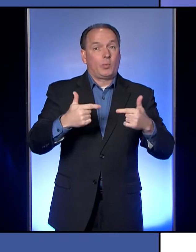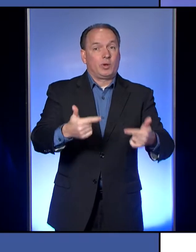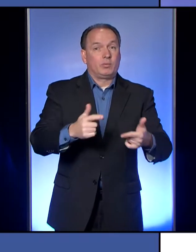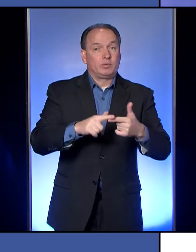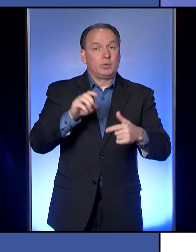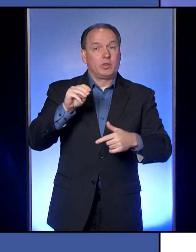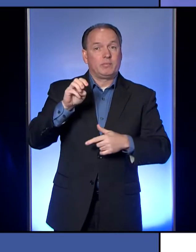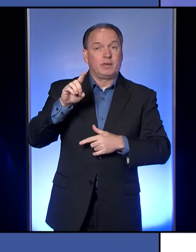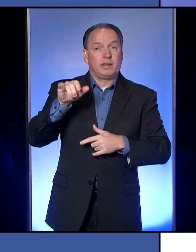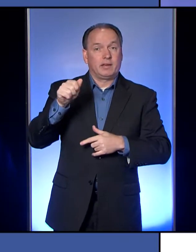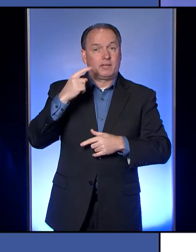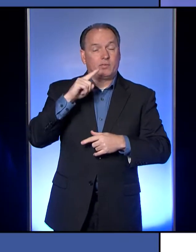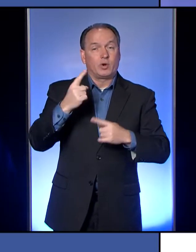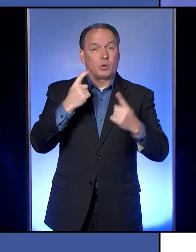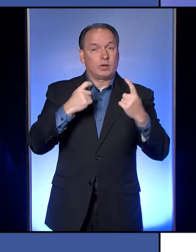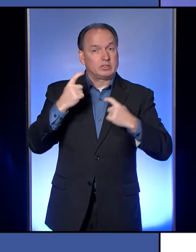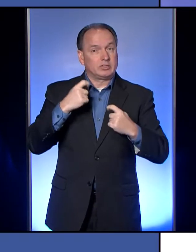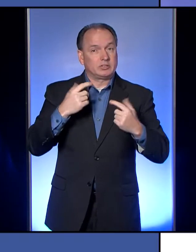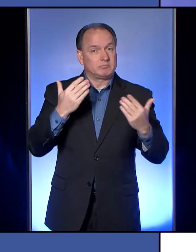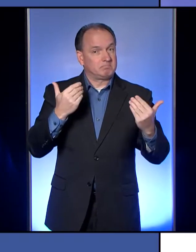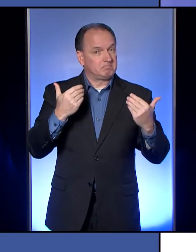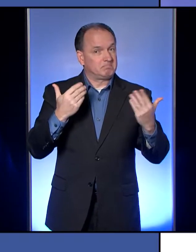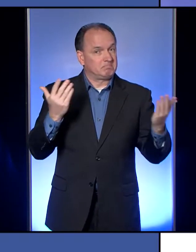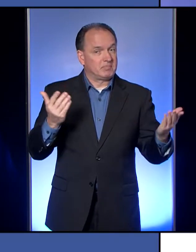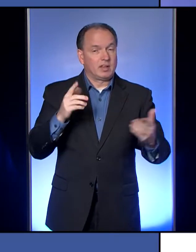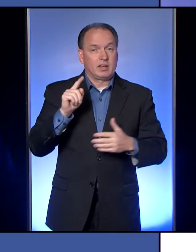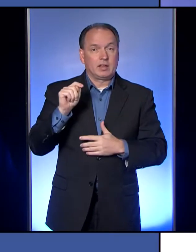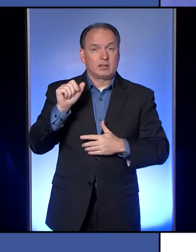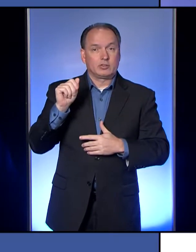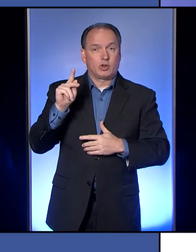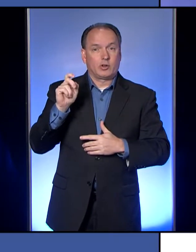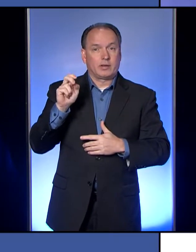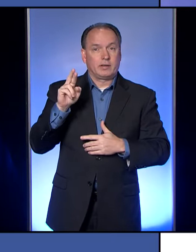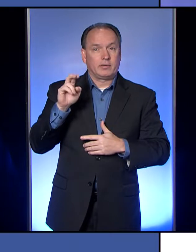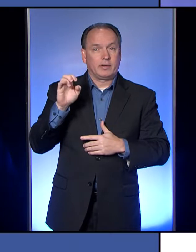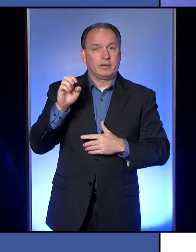for questions and talk Erie. I'll let you go first today.